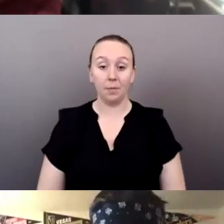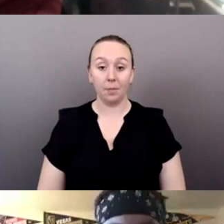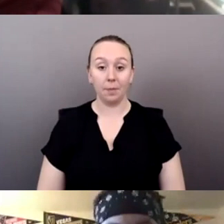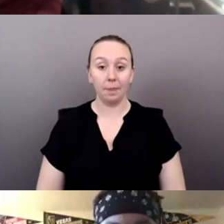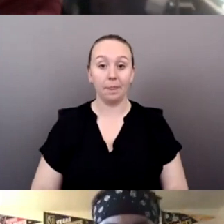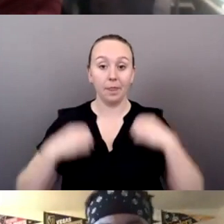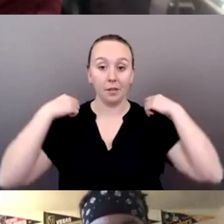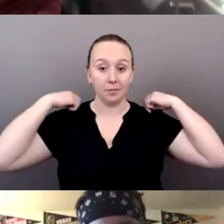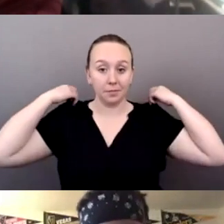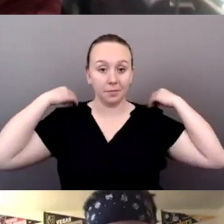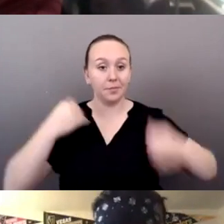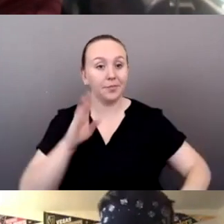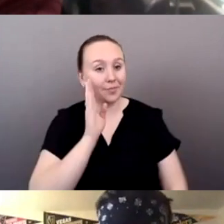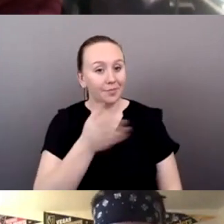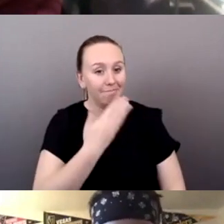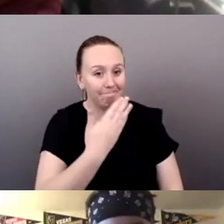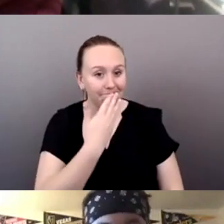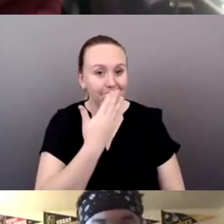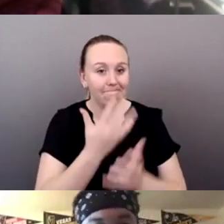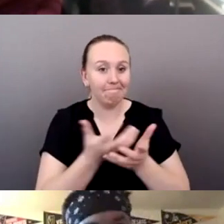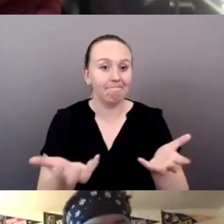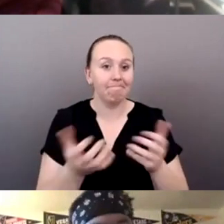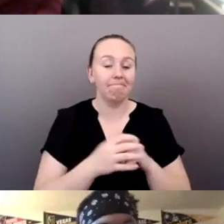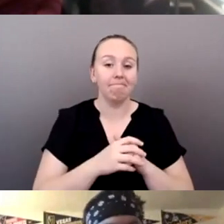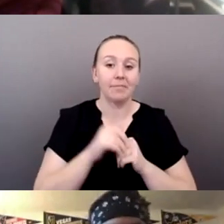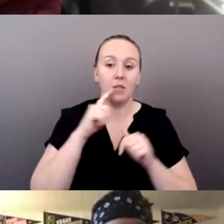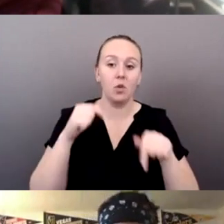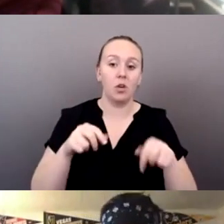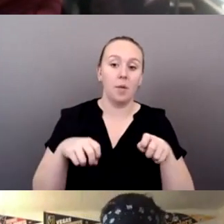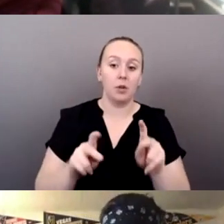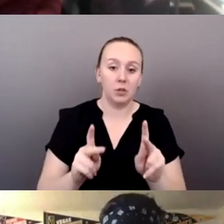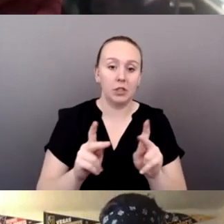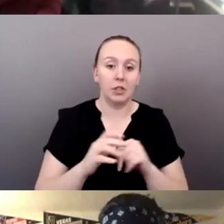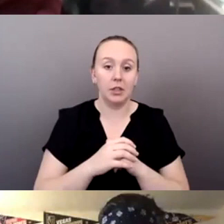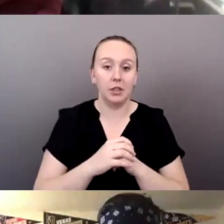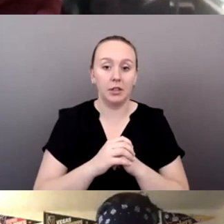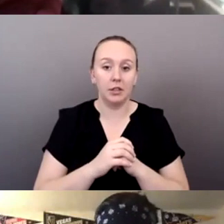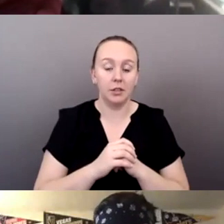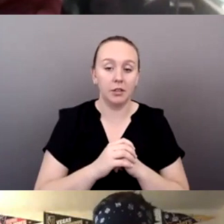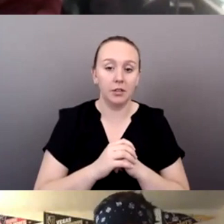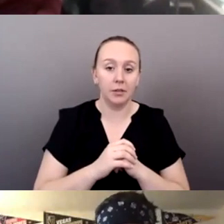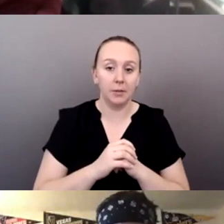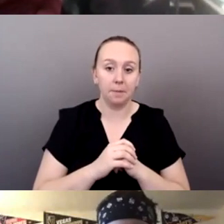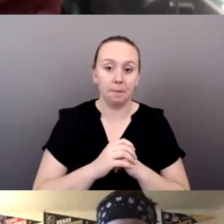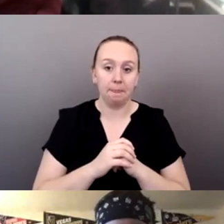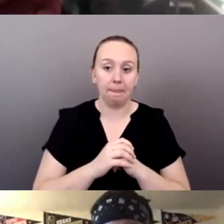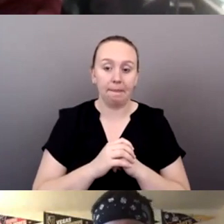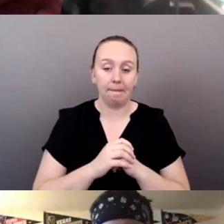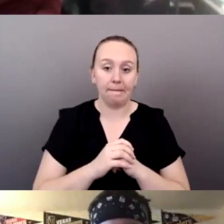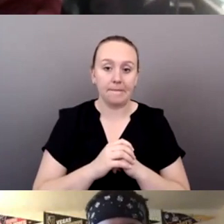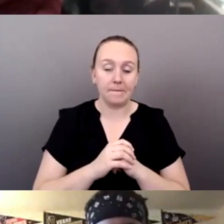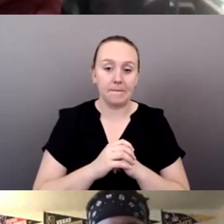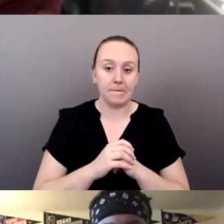Hi, thank you very much, um, for the opportunity. Um, I've, uh,